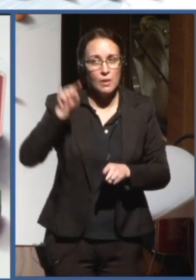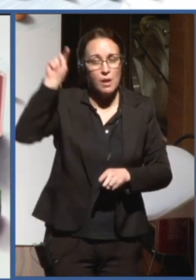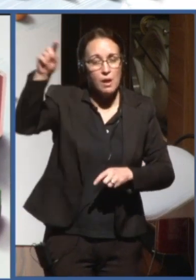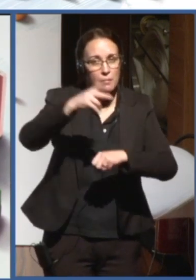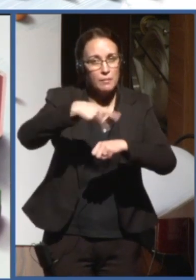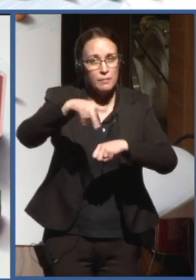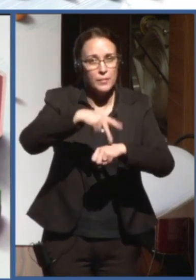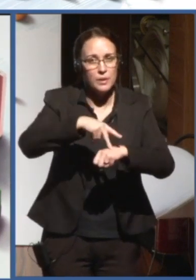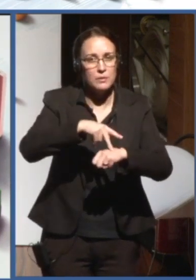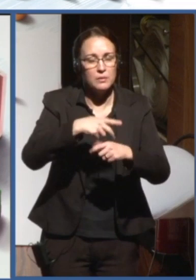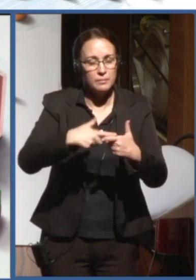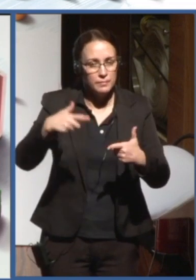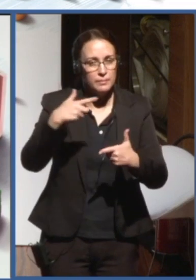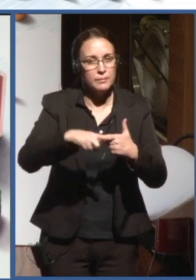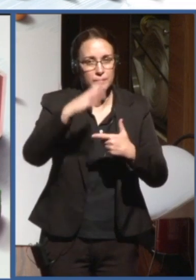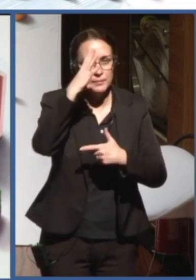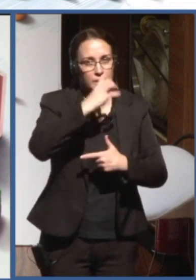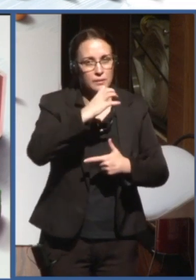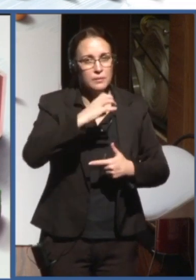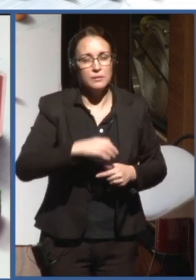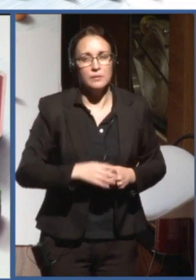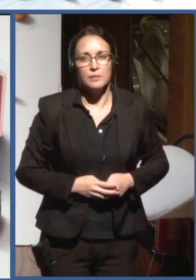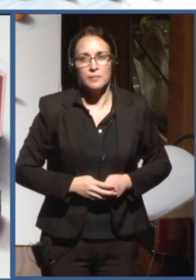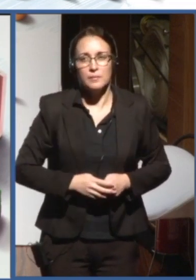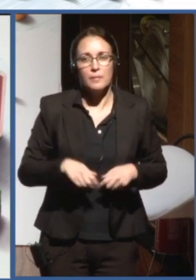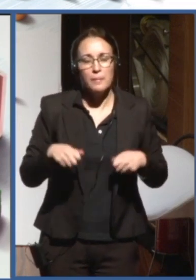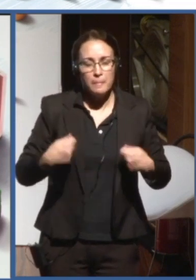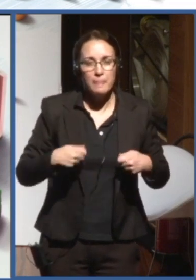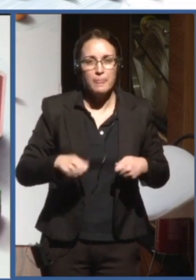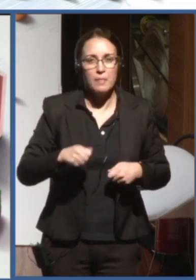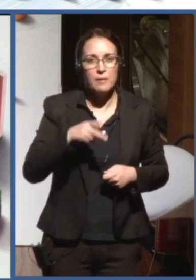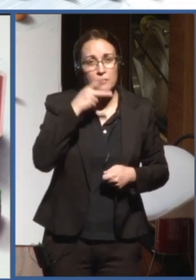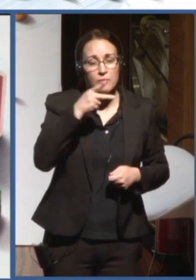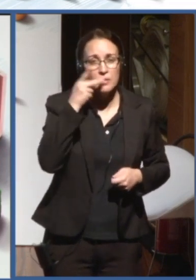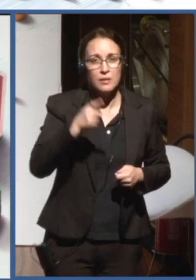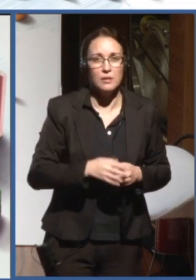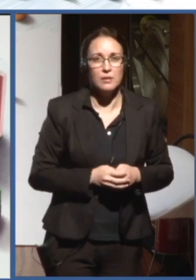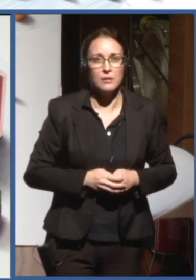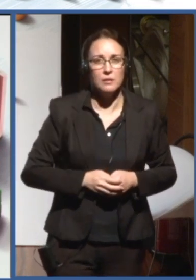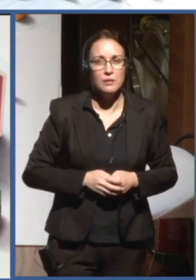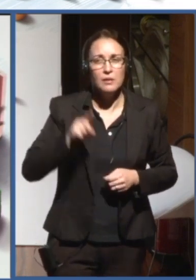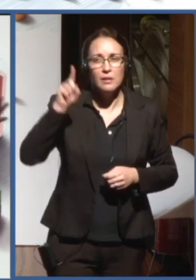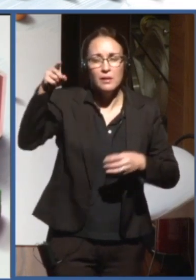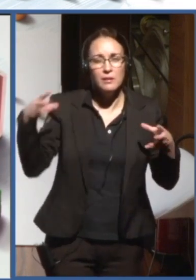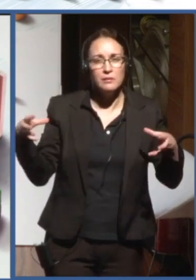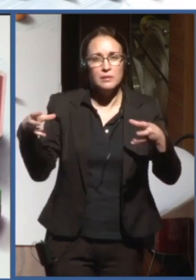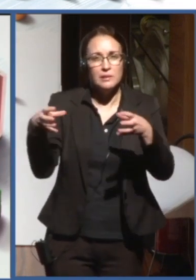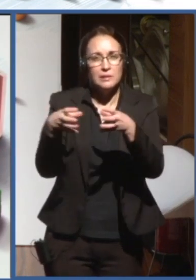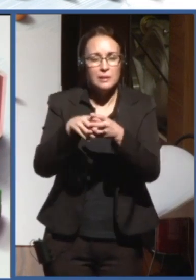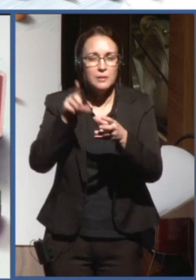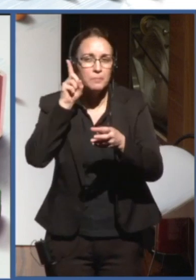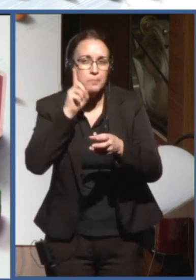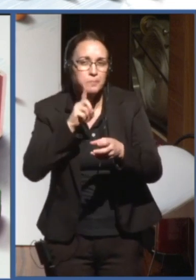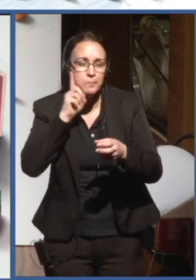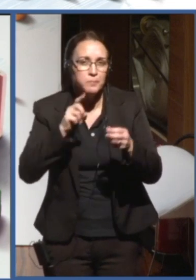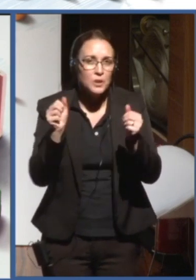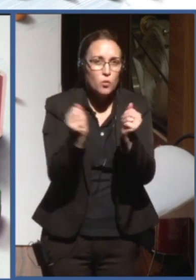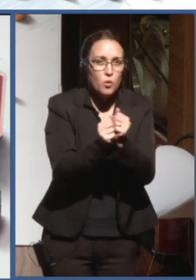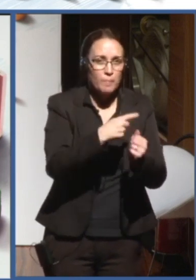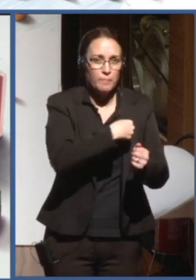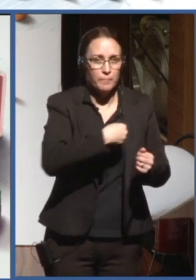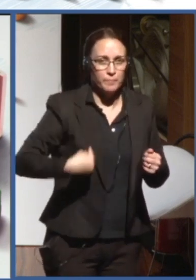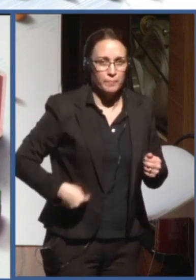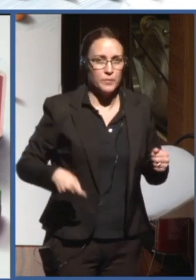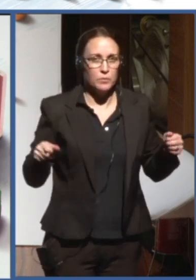very serious problem that we have to deal with. Because, there is a big polarization today, United States and China, and we know